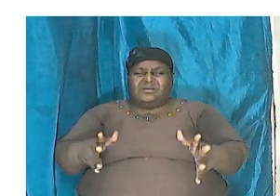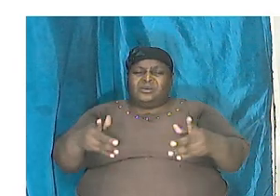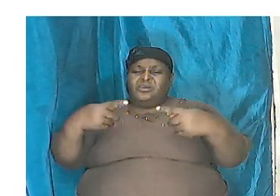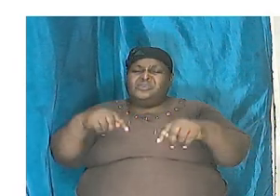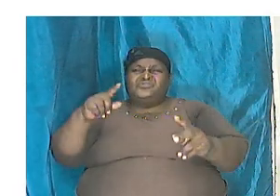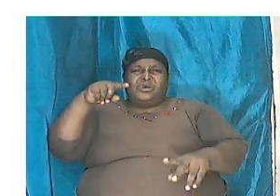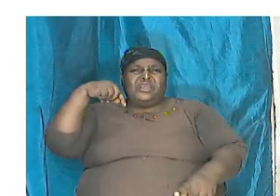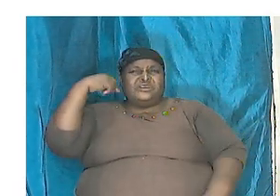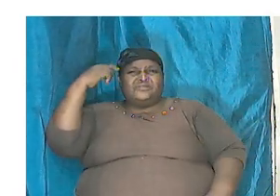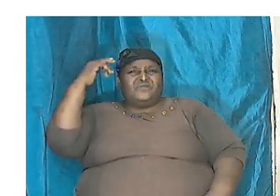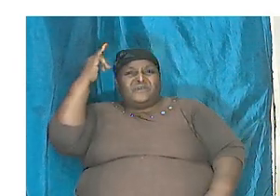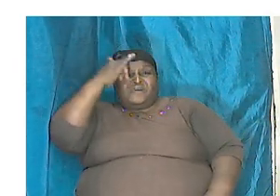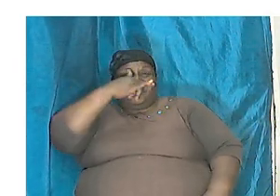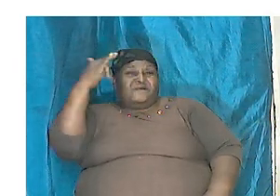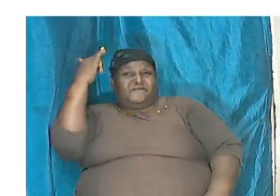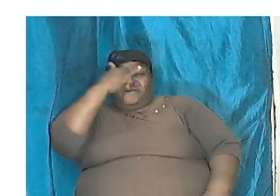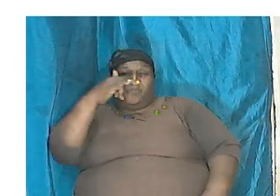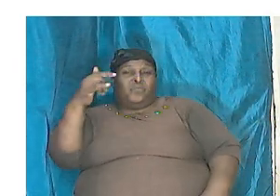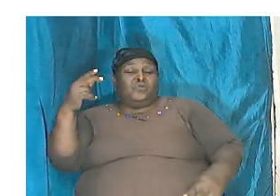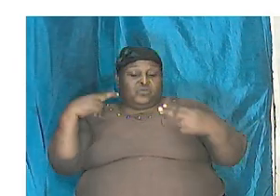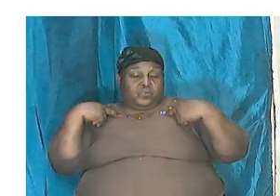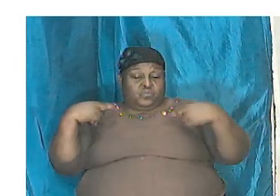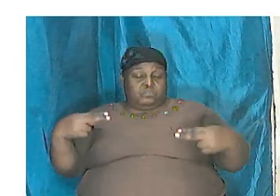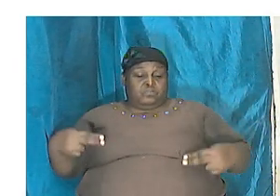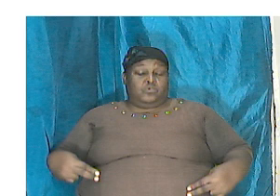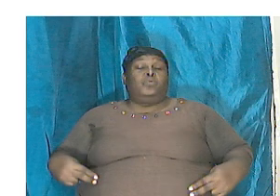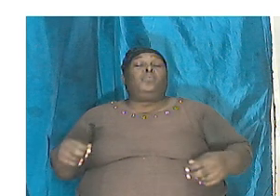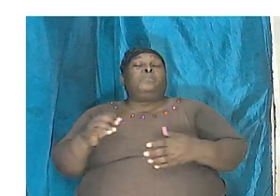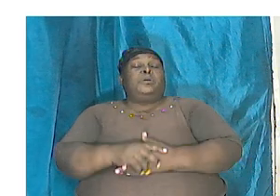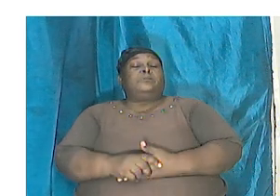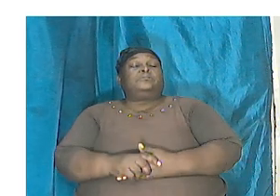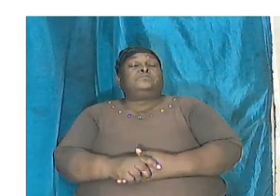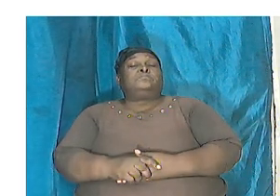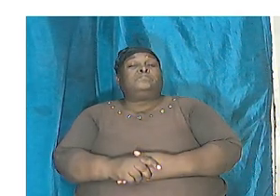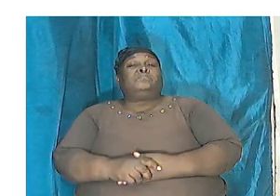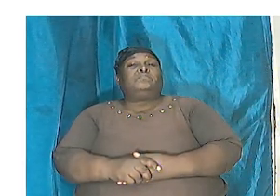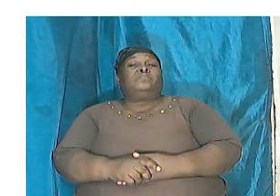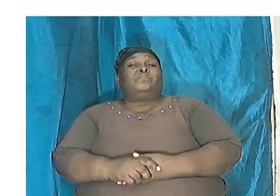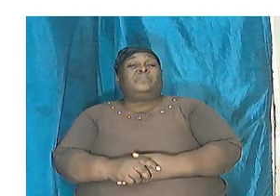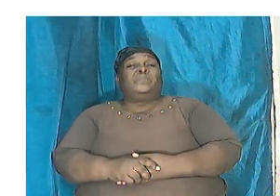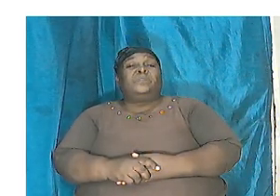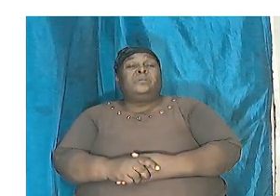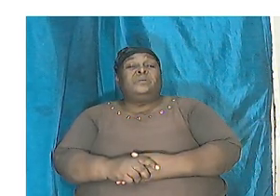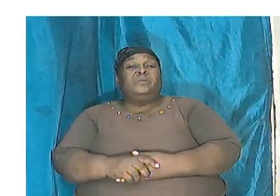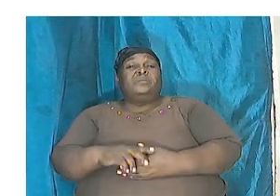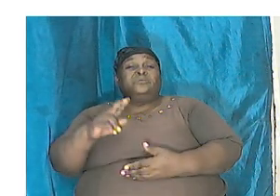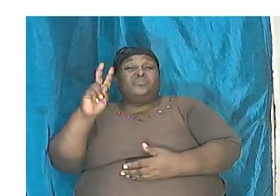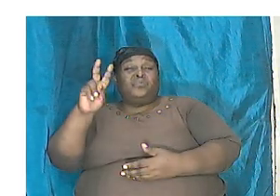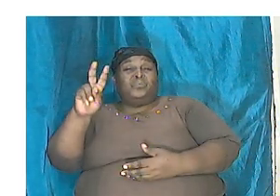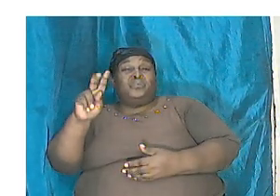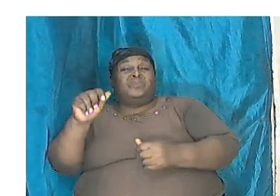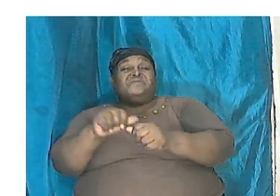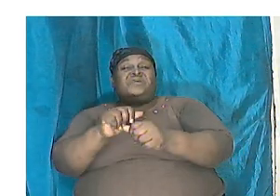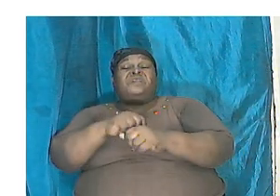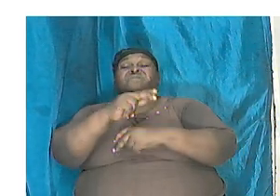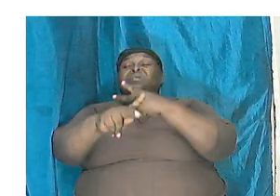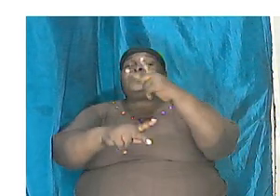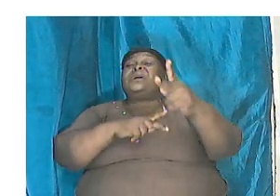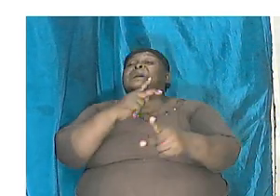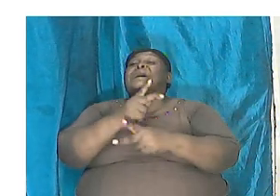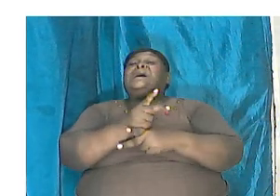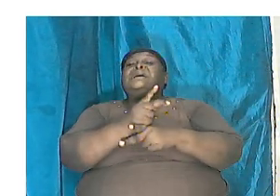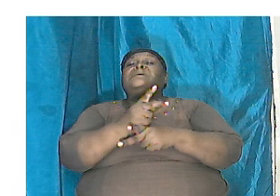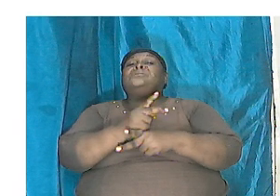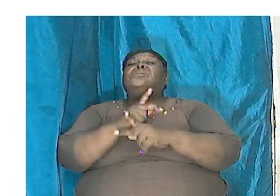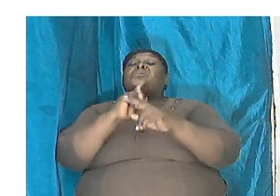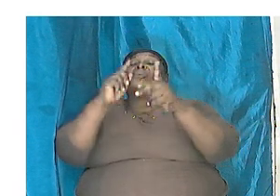us to understand that the word of God is in the book so two of every kind brothers and sisters